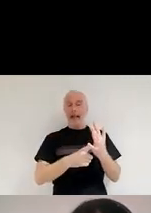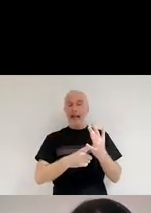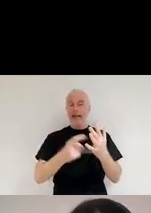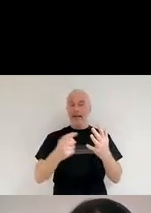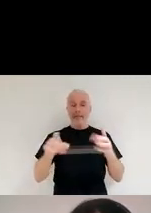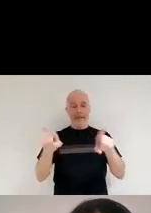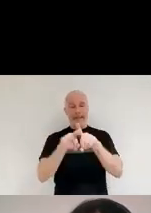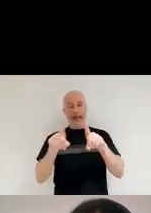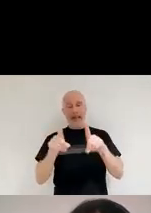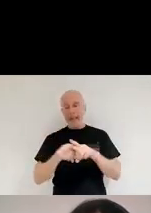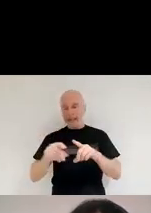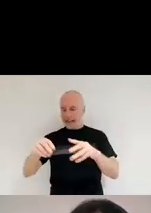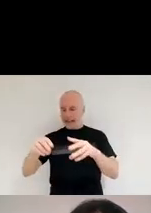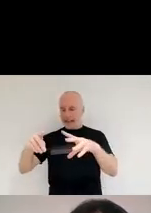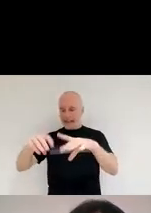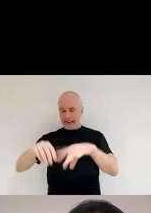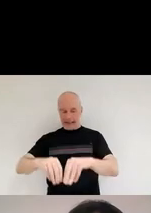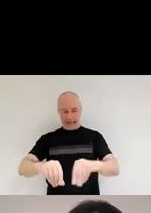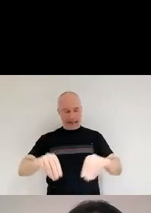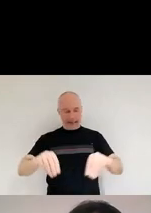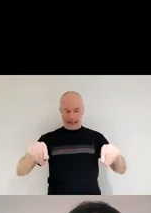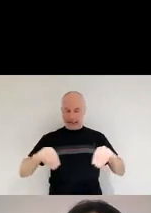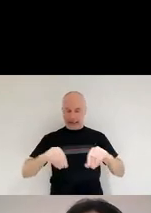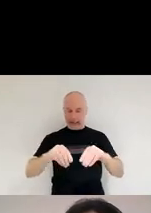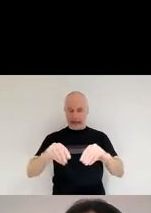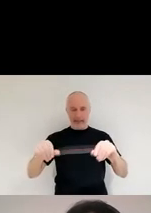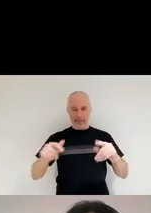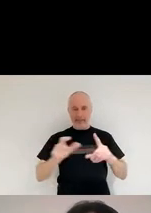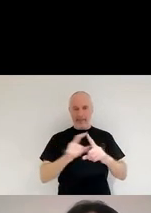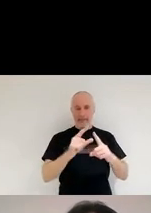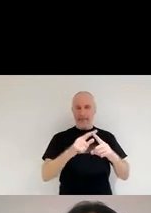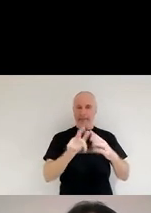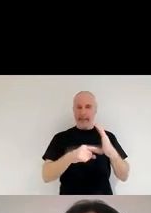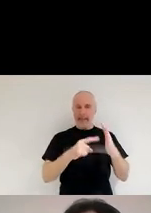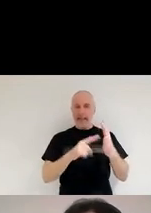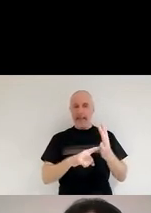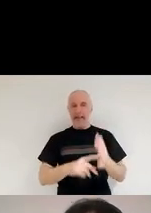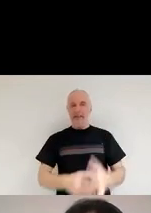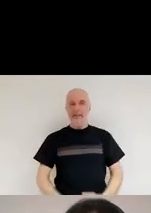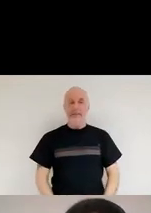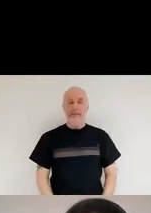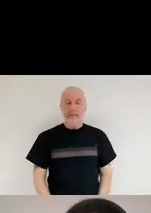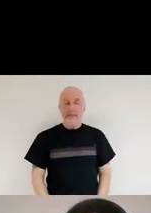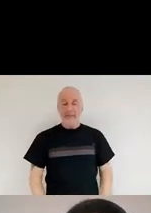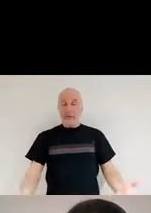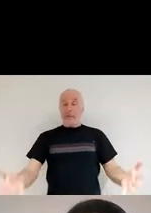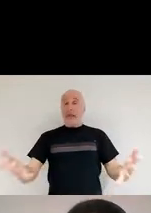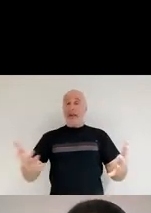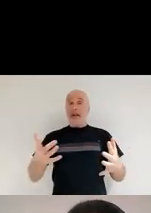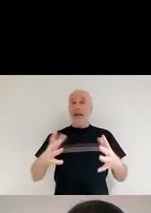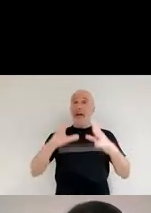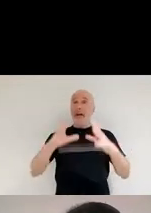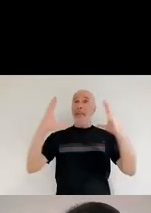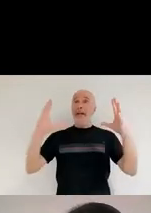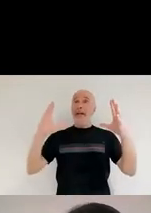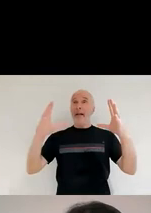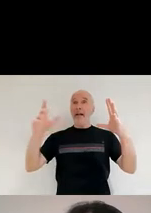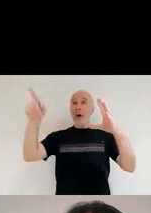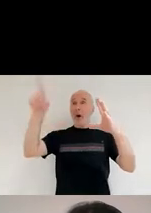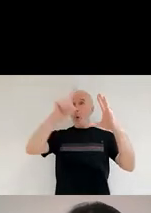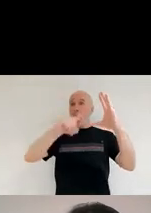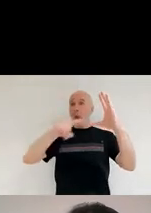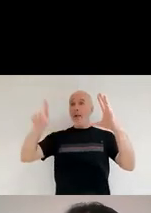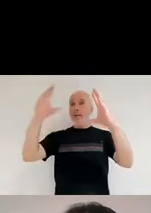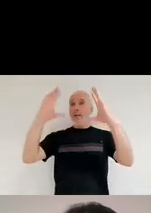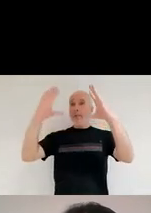So he just said, okay, there's a huge holes in heaven. And there